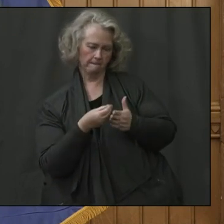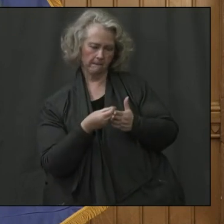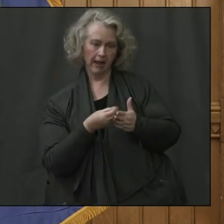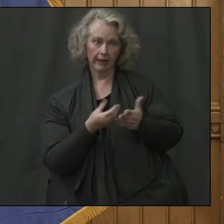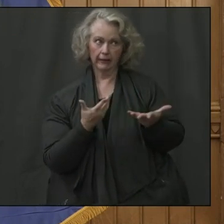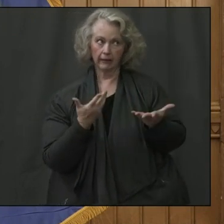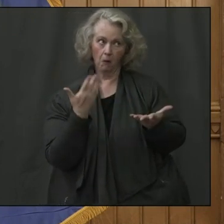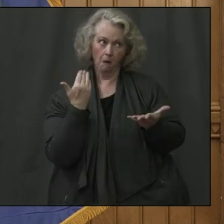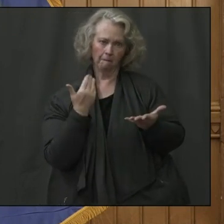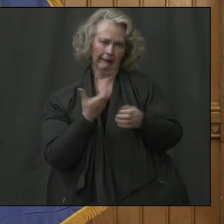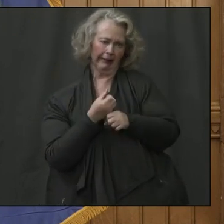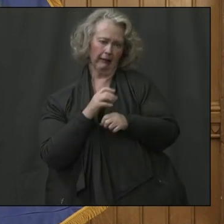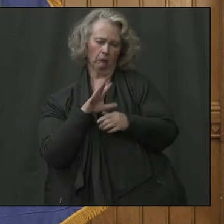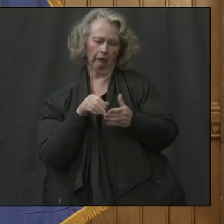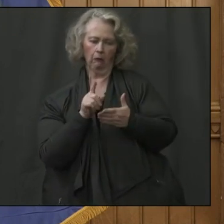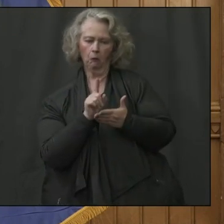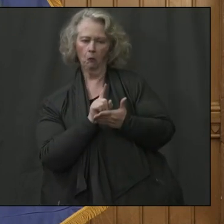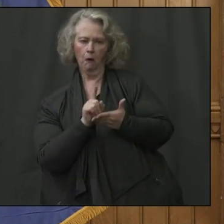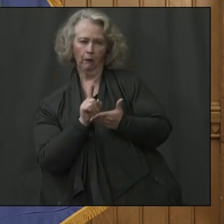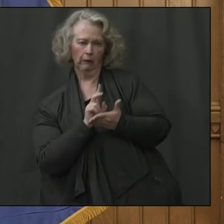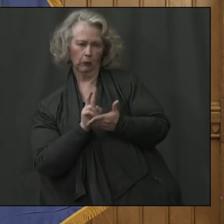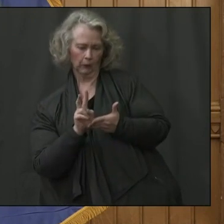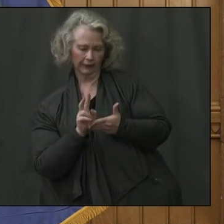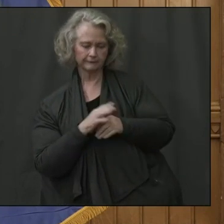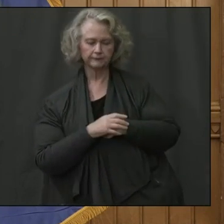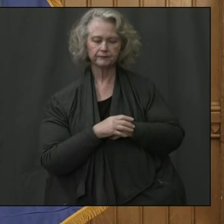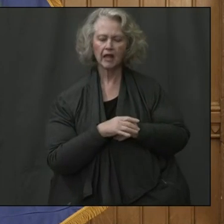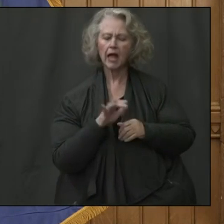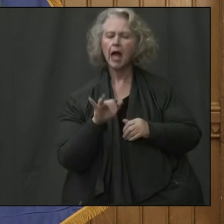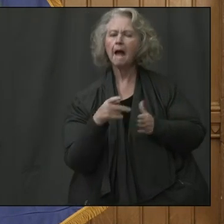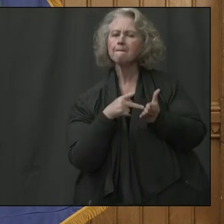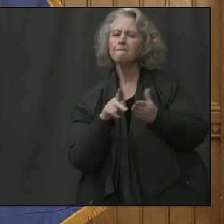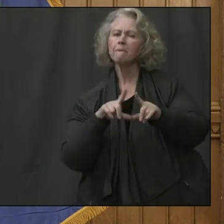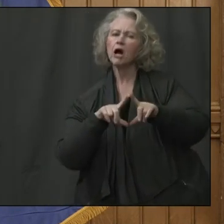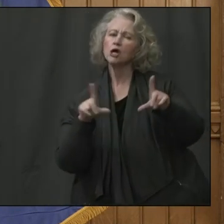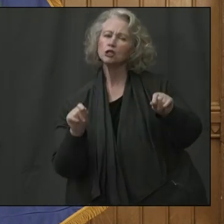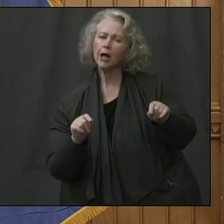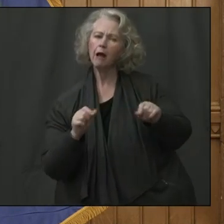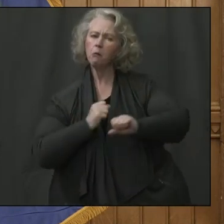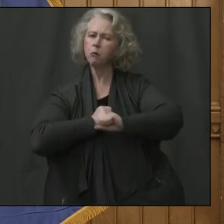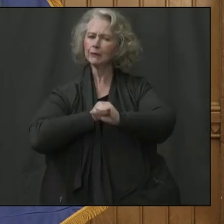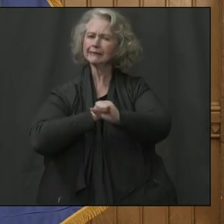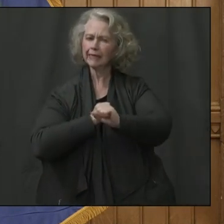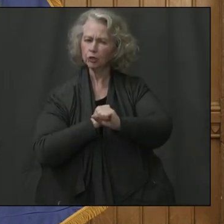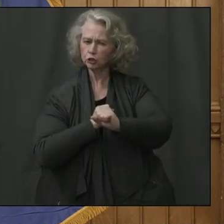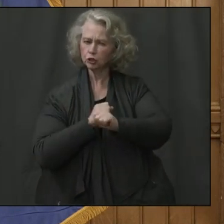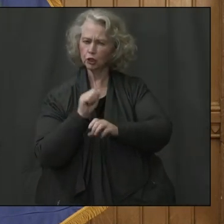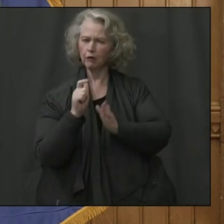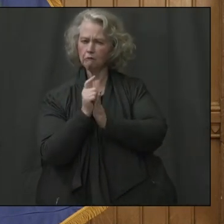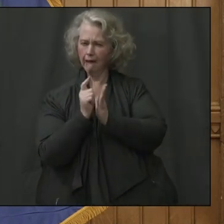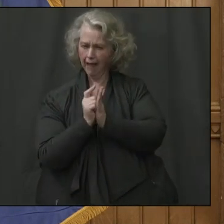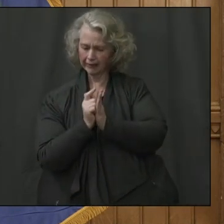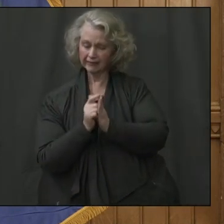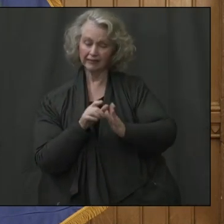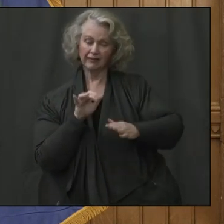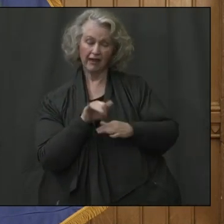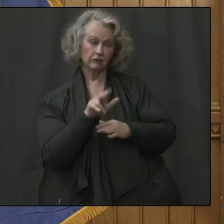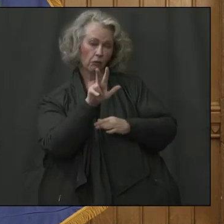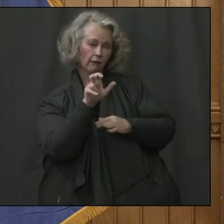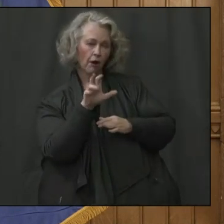Um, the Paycheck Protection Act. I mean, this is, uh, really important. This is $350 billion.